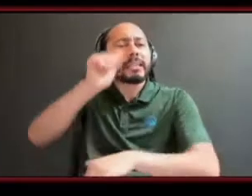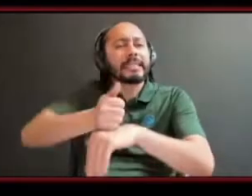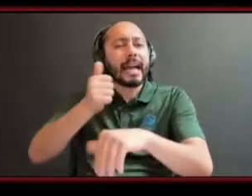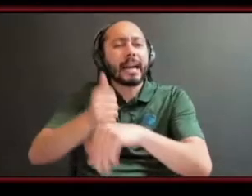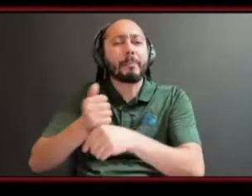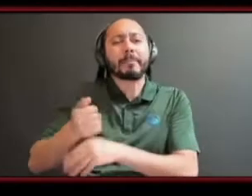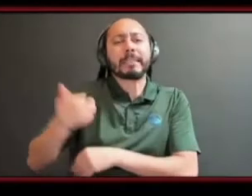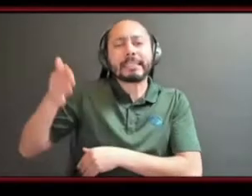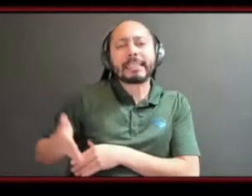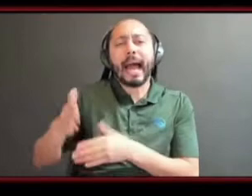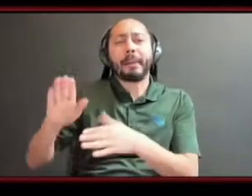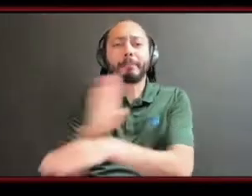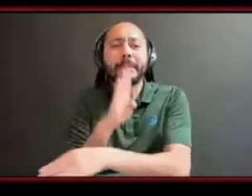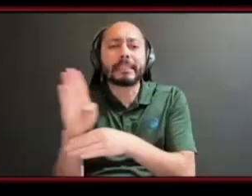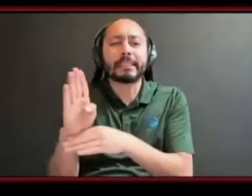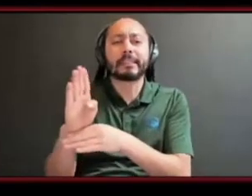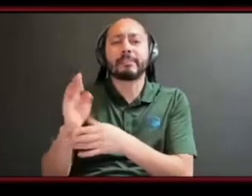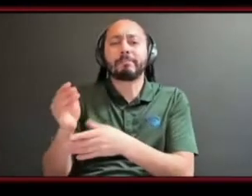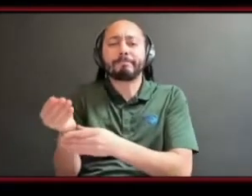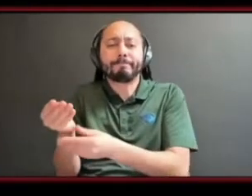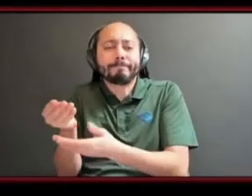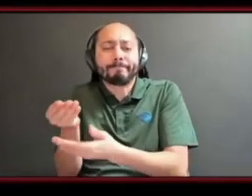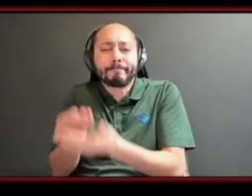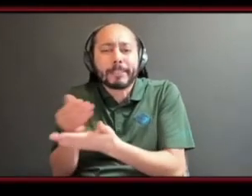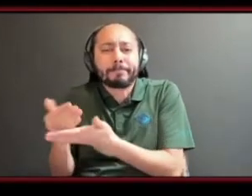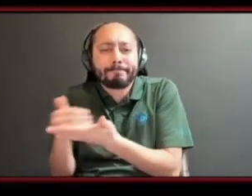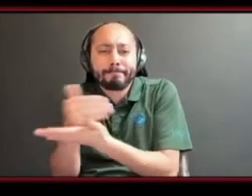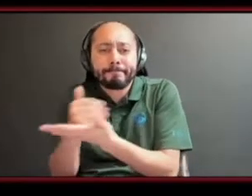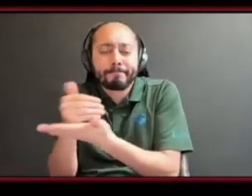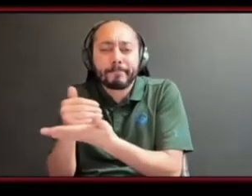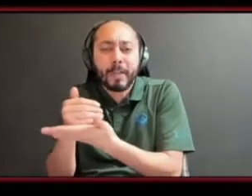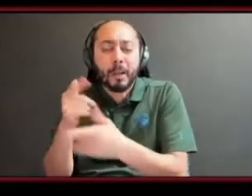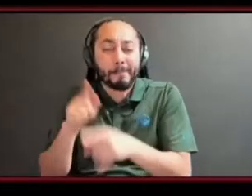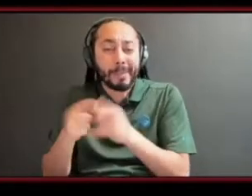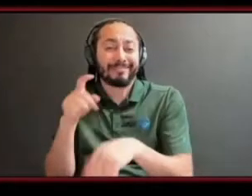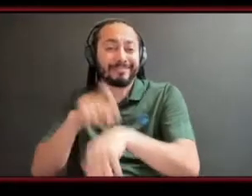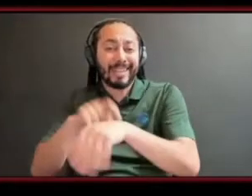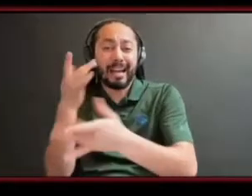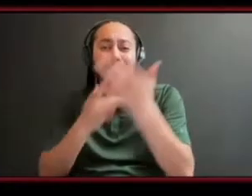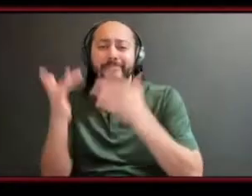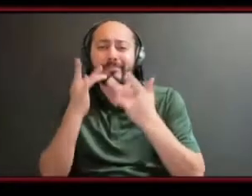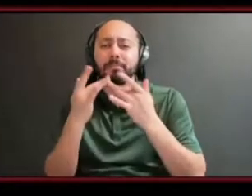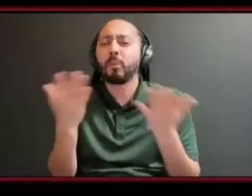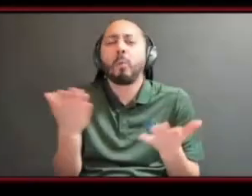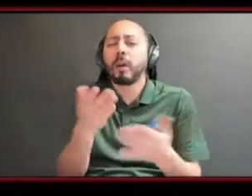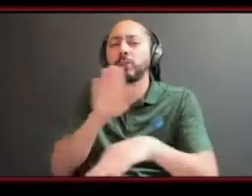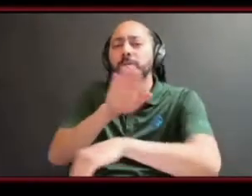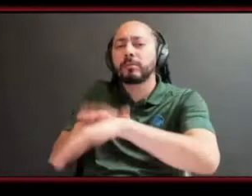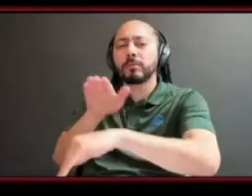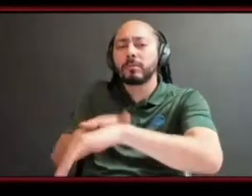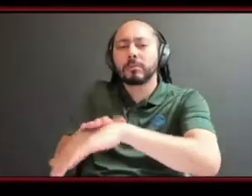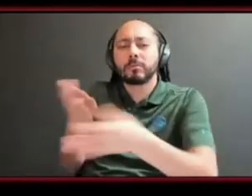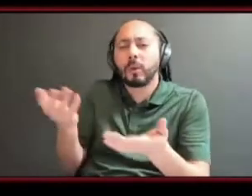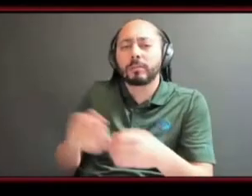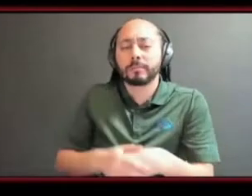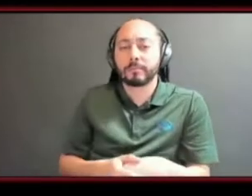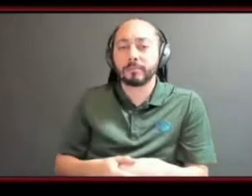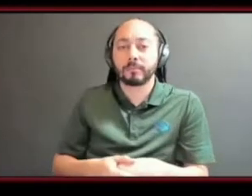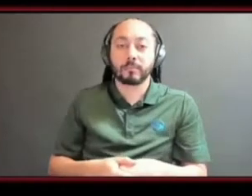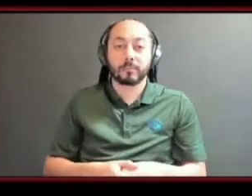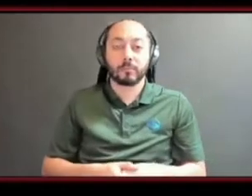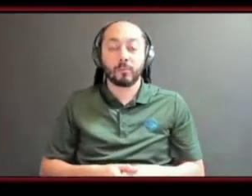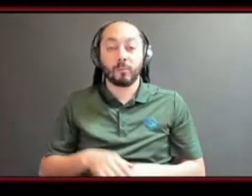yes thank you great question and i'll piggyback off what barbara was saying about to take an hour a day